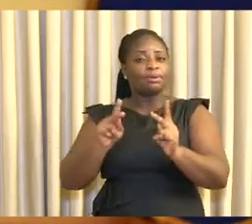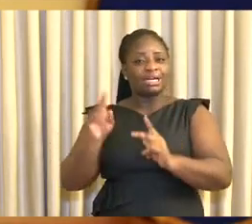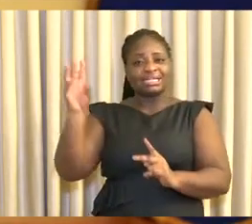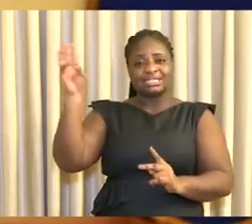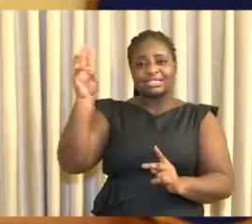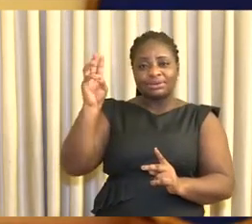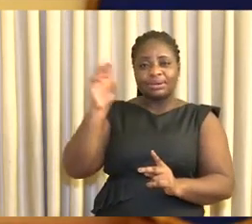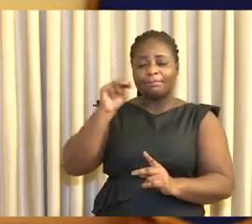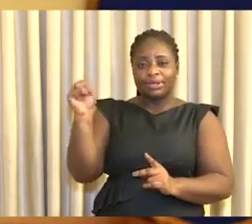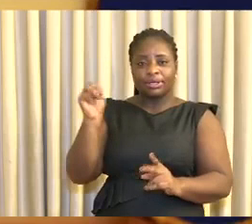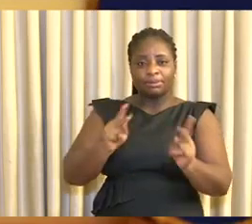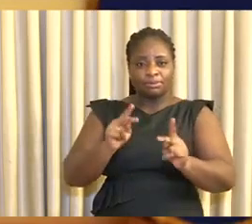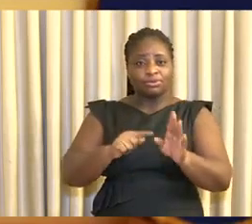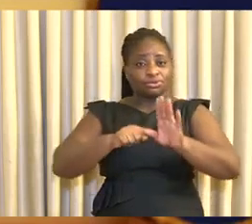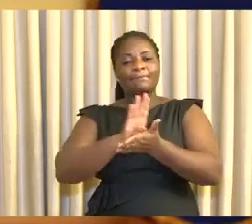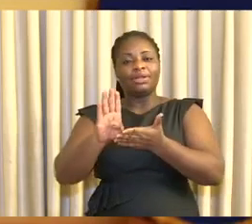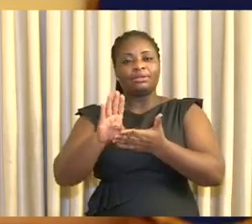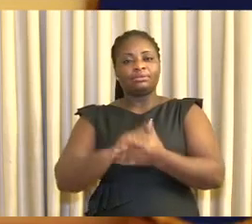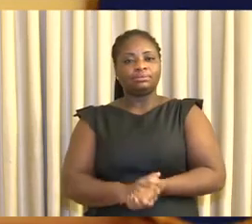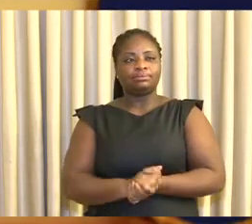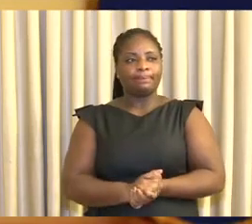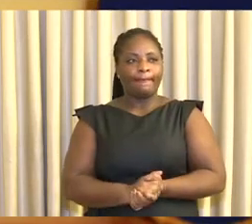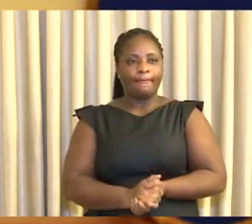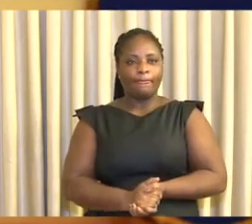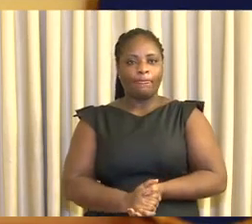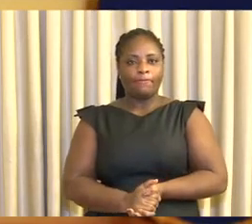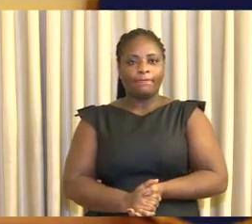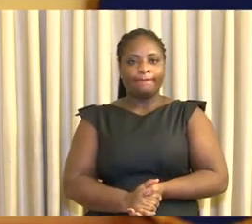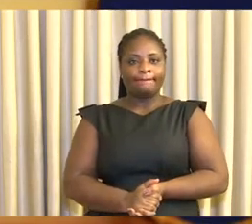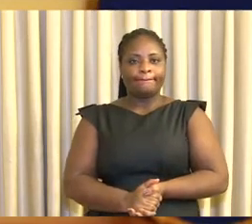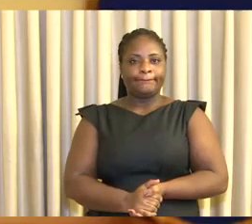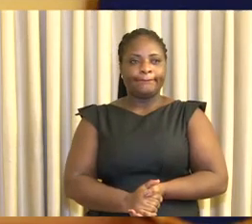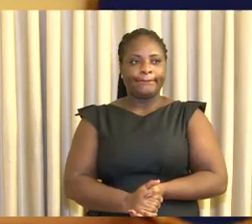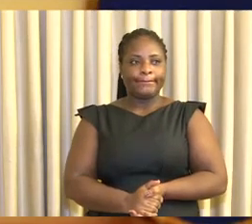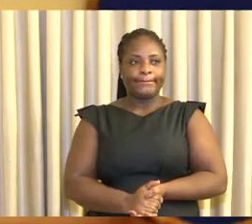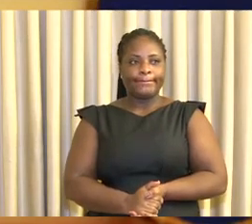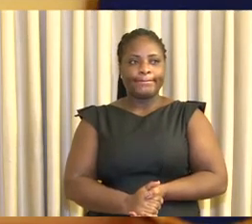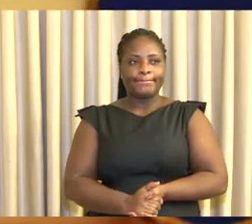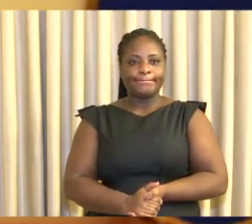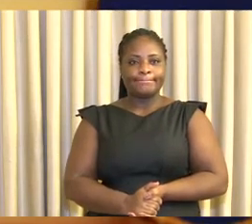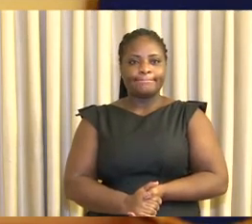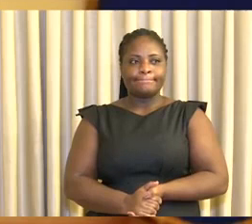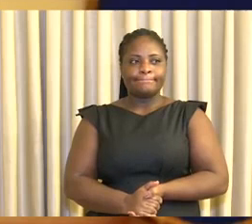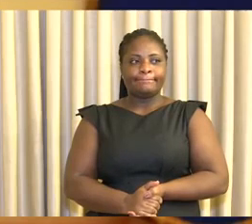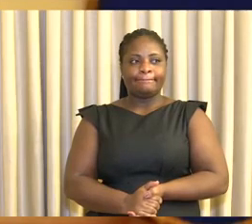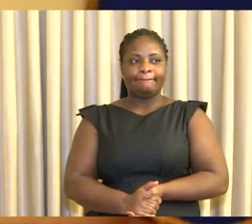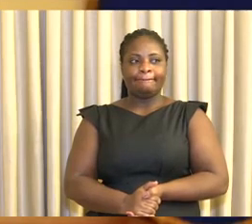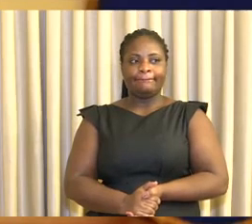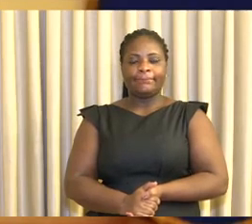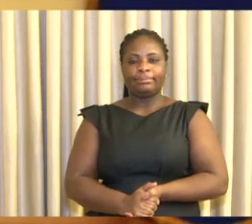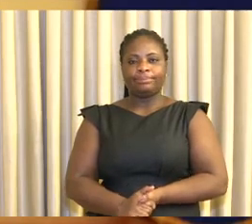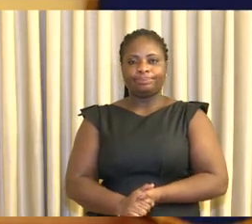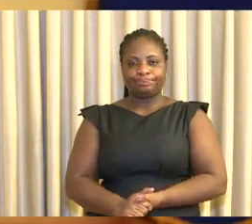million CD's to start in May. Government is fully absorbing electricity bills for 1 million